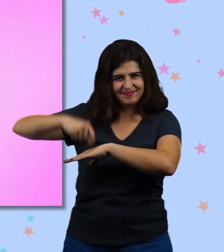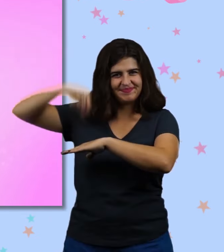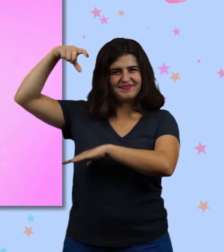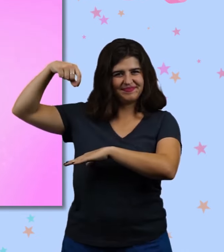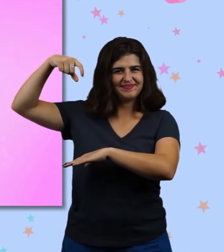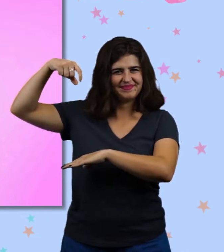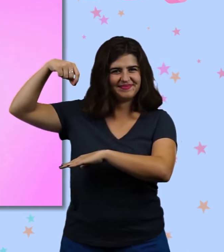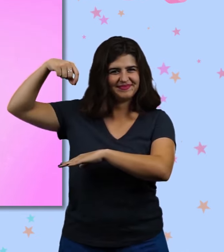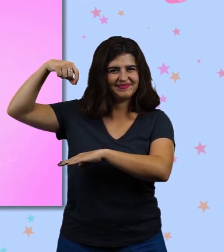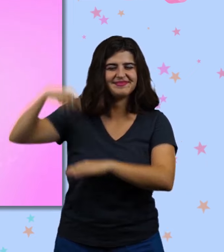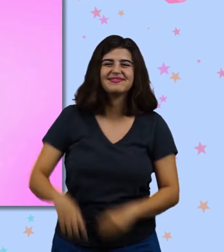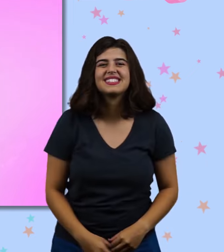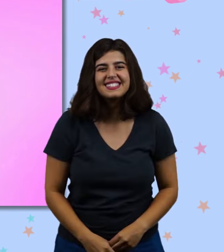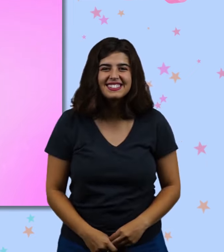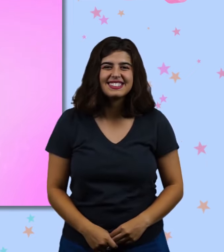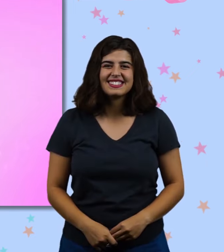Come a hook.